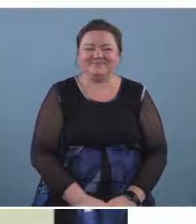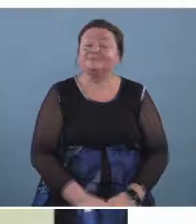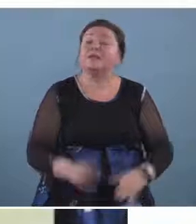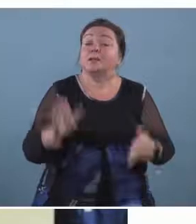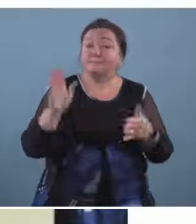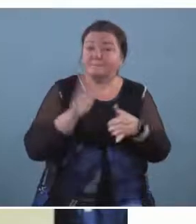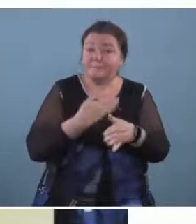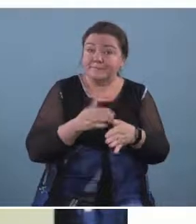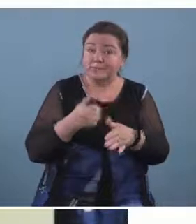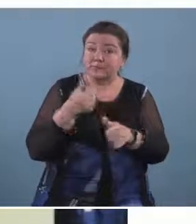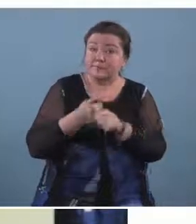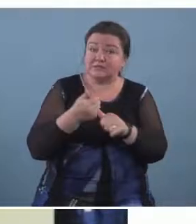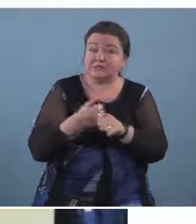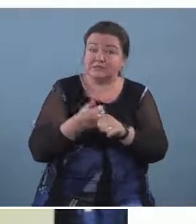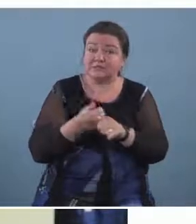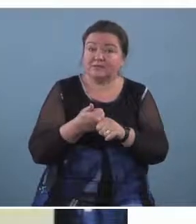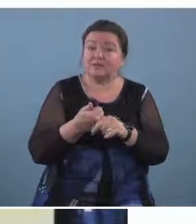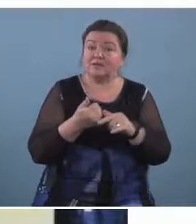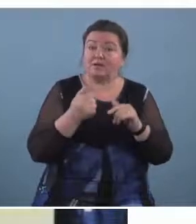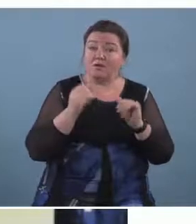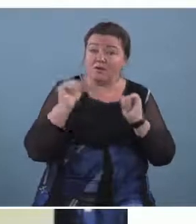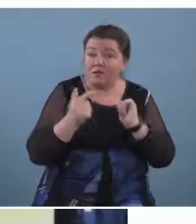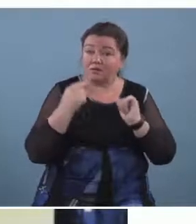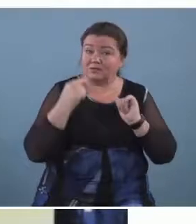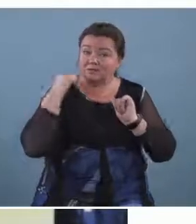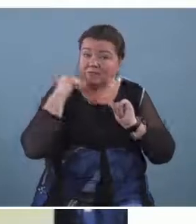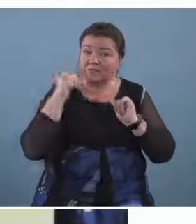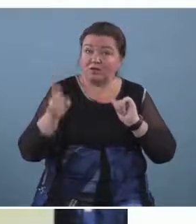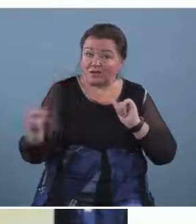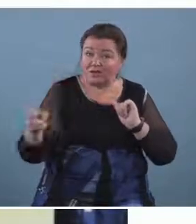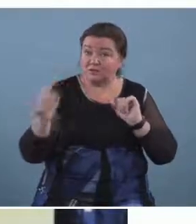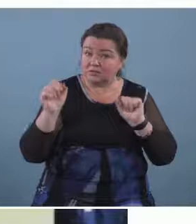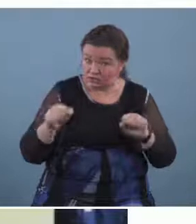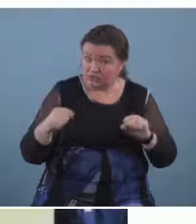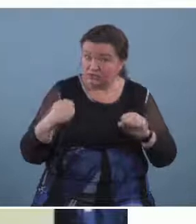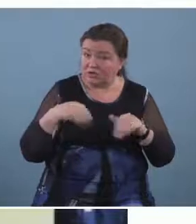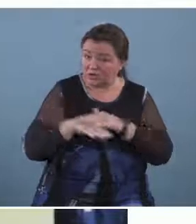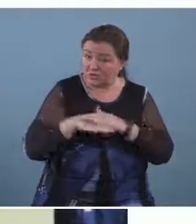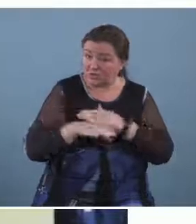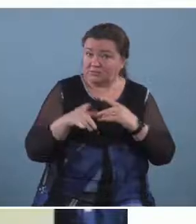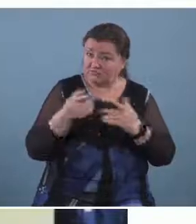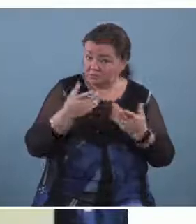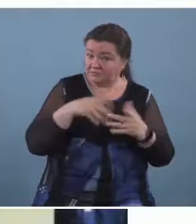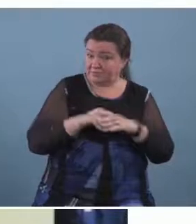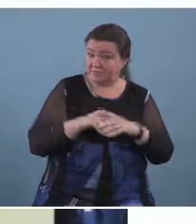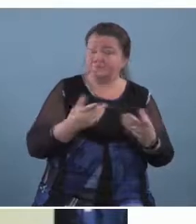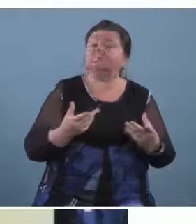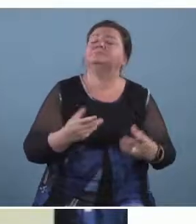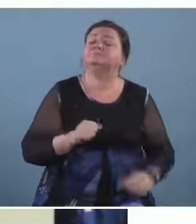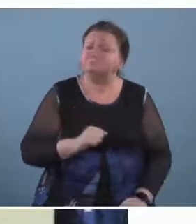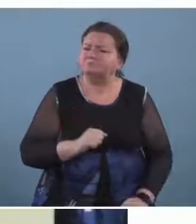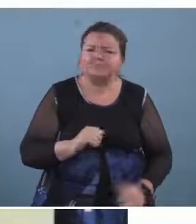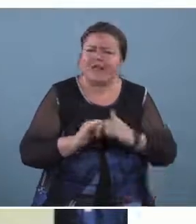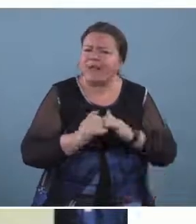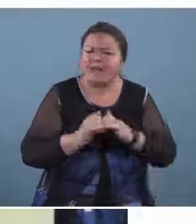something something that all deaf and hard of hearing young people should have access to um and how could that